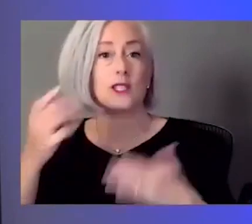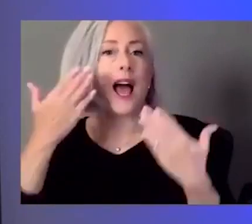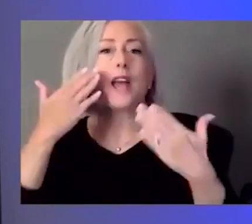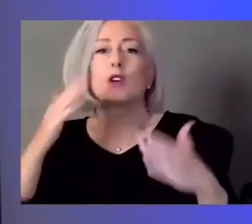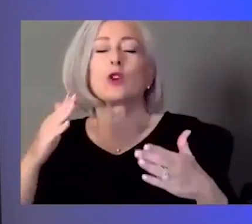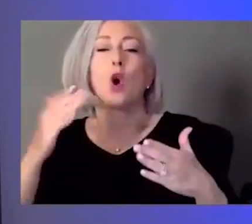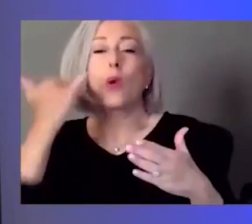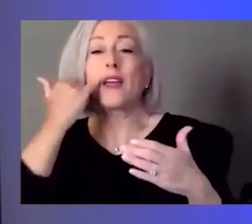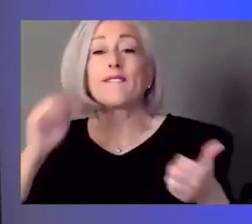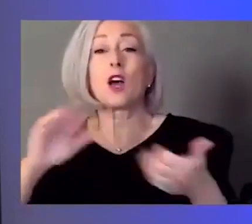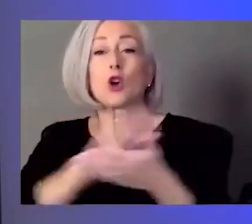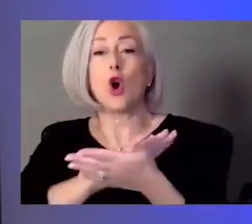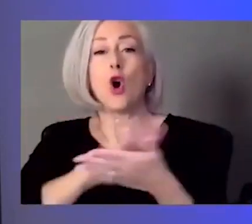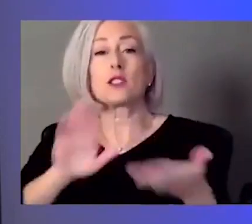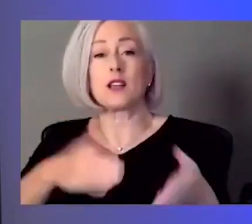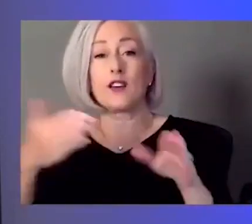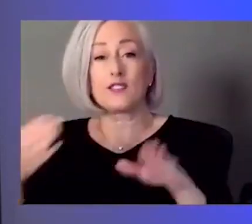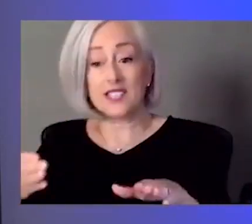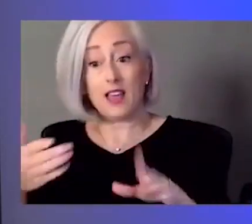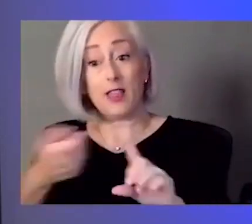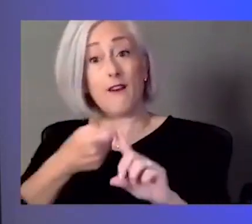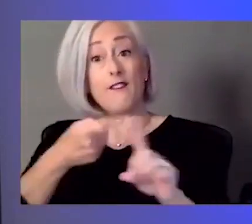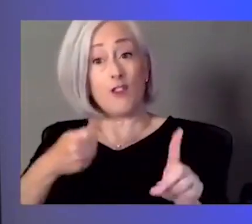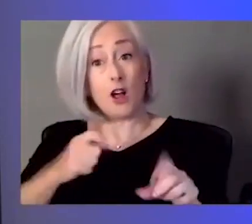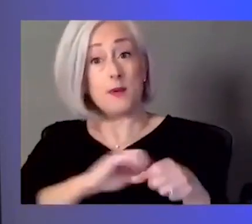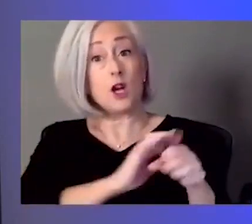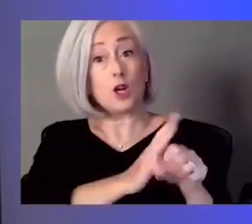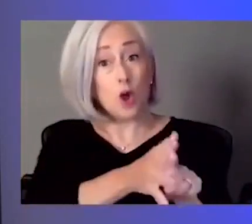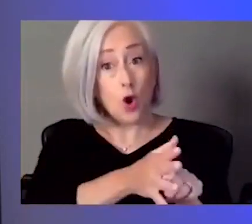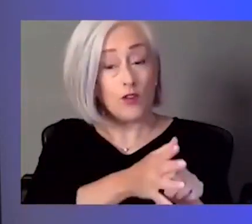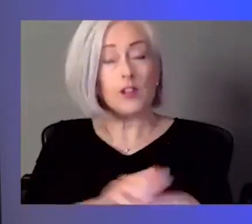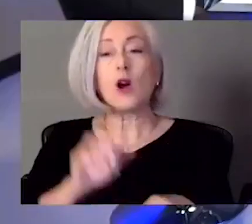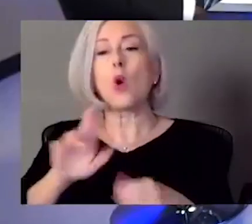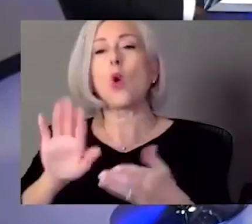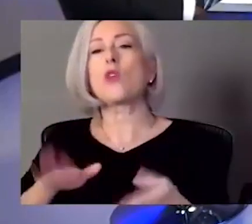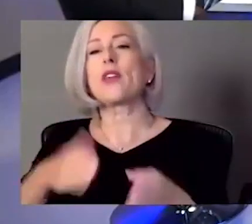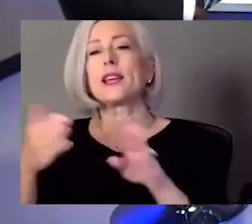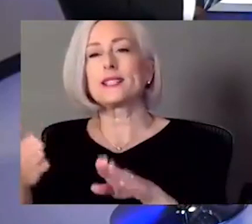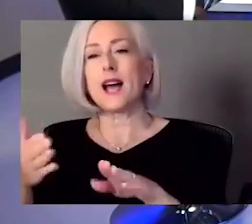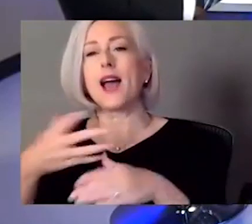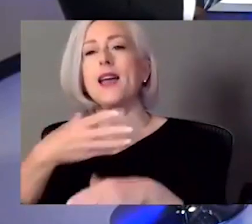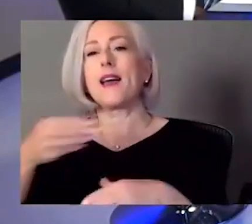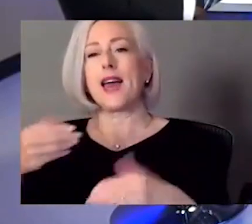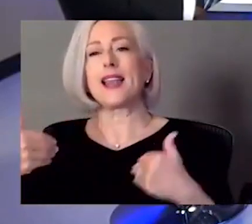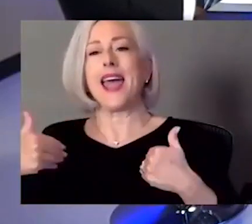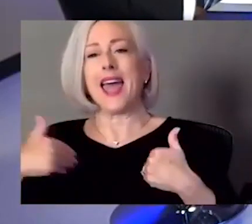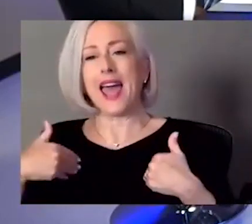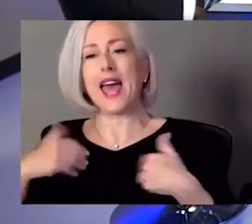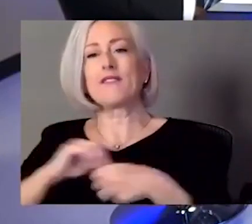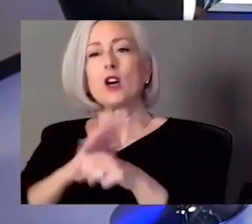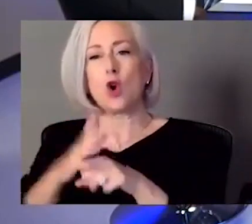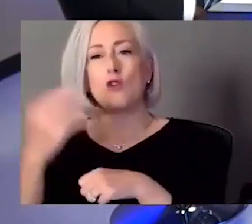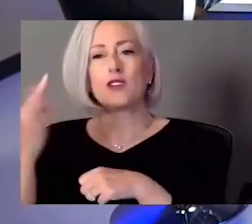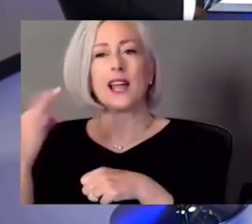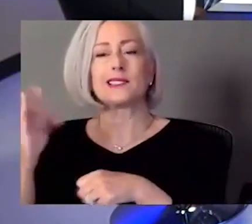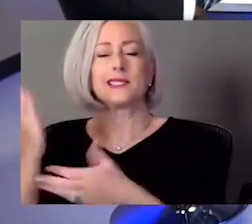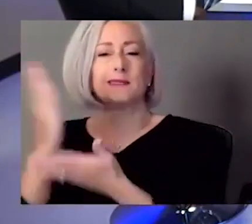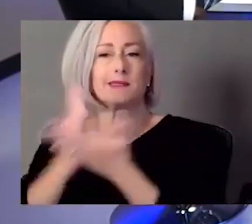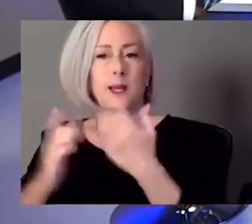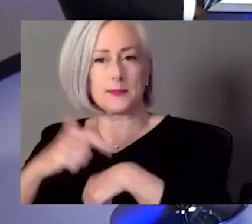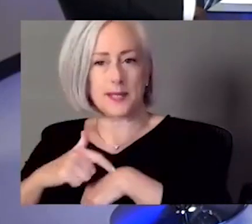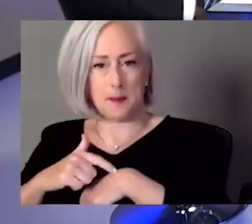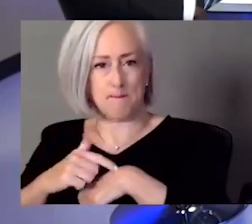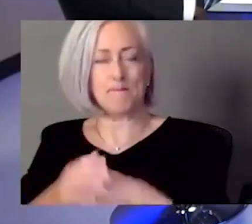this patient died and also had COVID-19 at some point. Yeah. I think if you were a betting person, you'd be smart to put your money based on